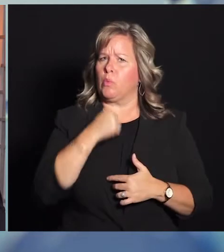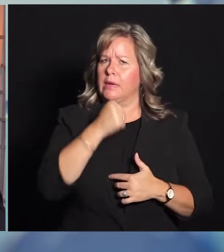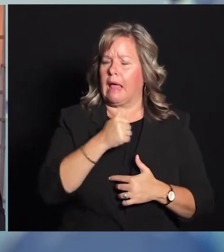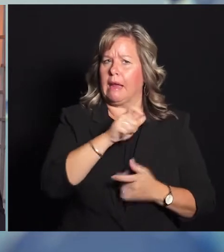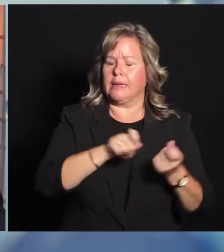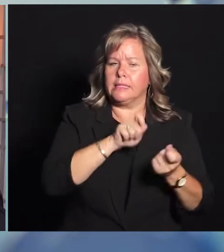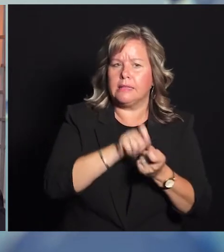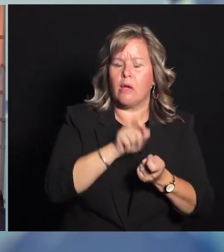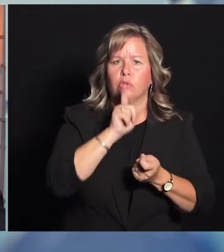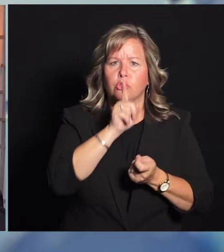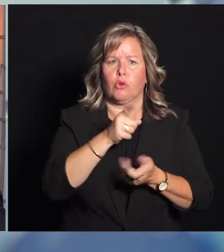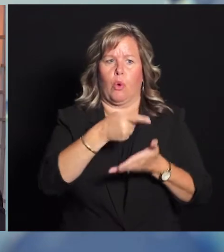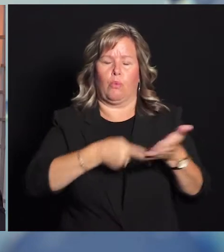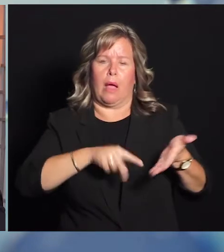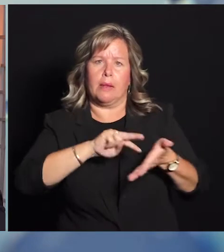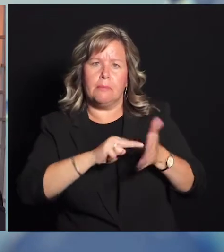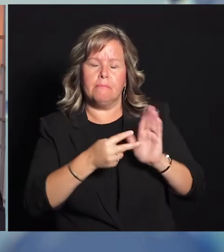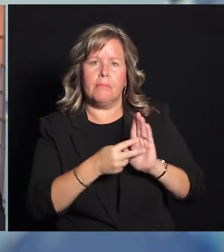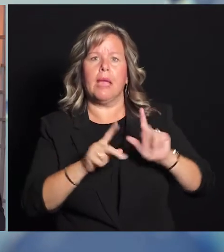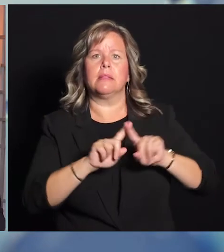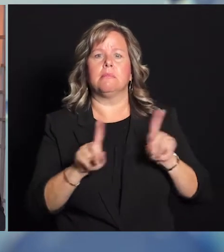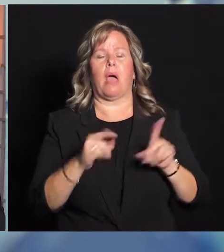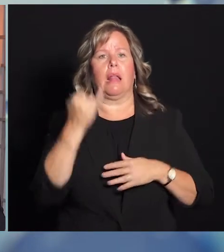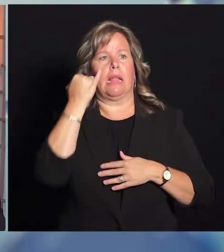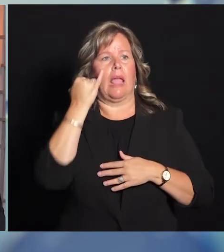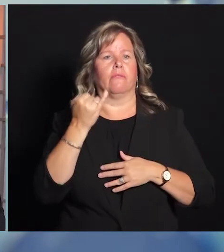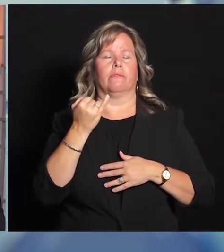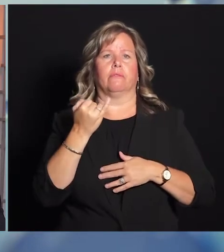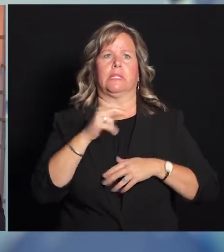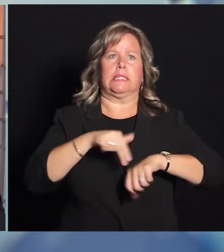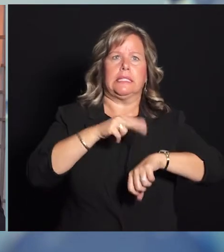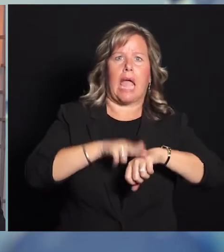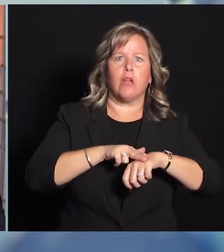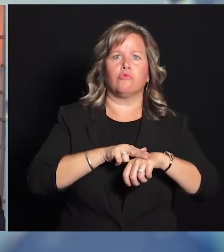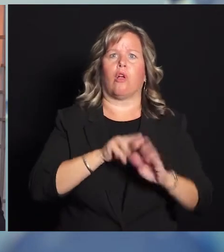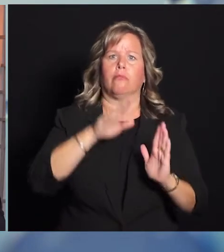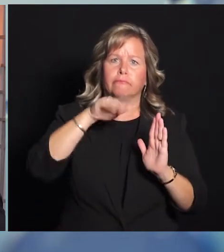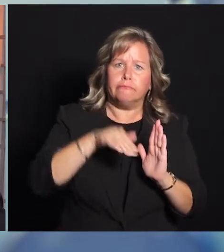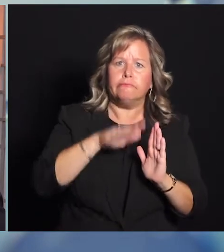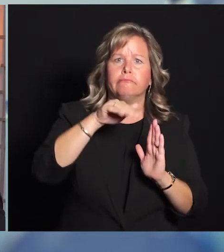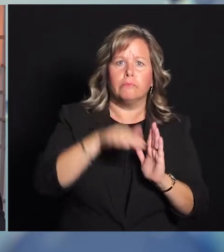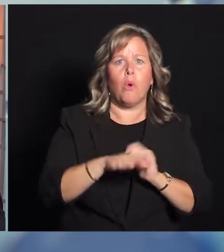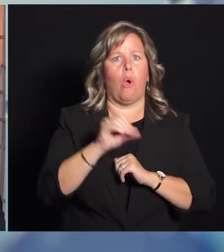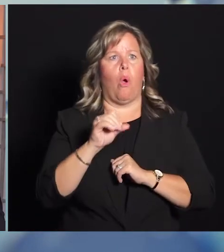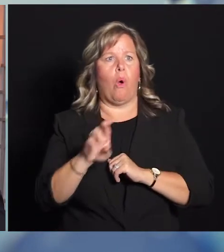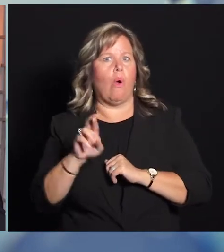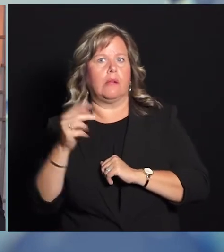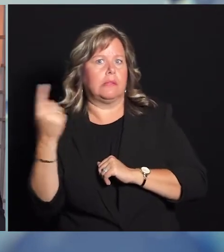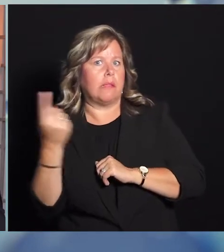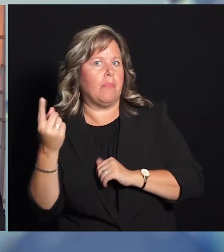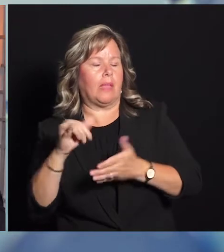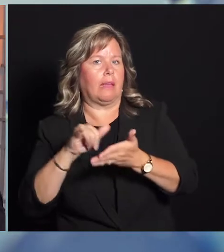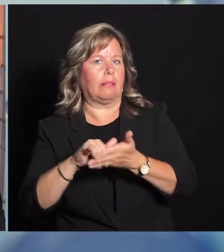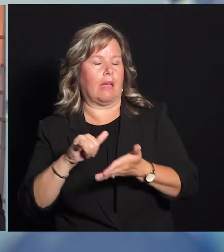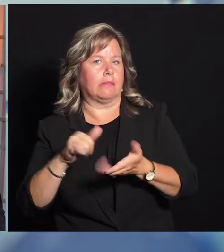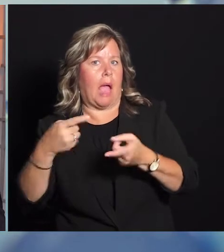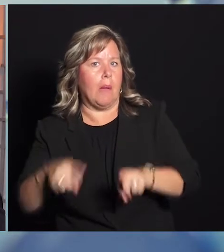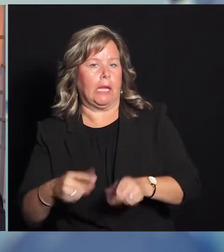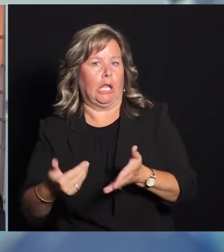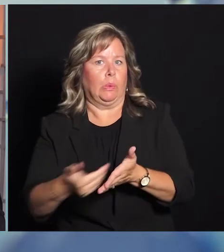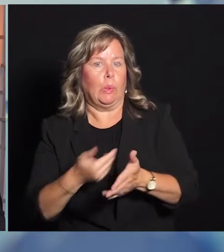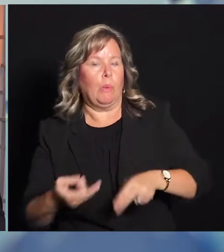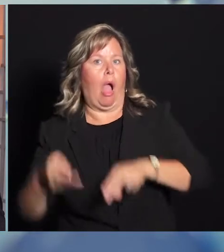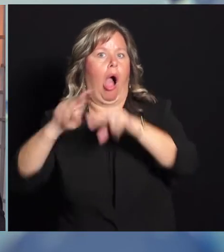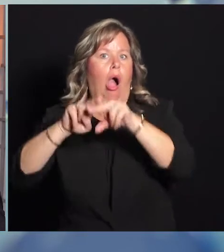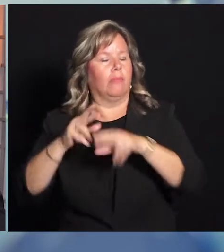We're not exactly sure what that means, if it is just kind of natural variation or if it's something that is the early part